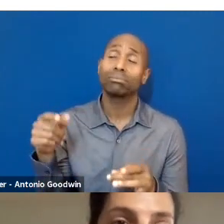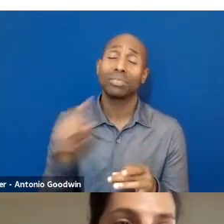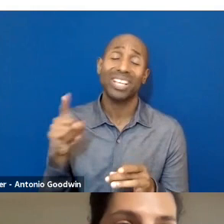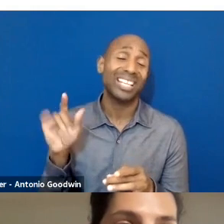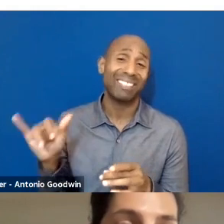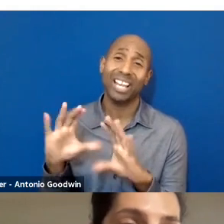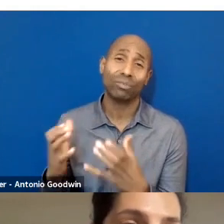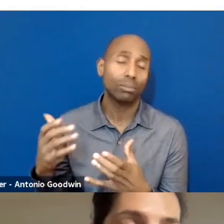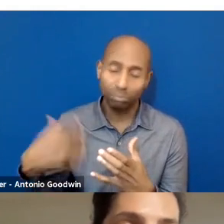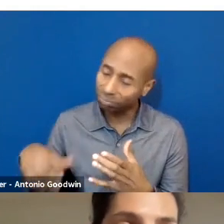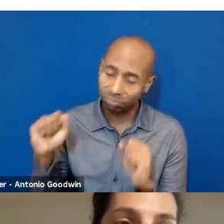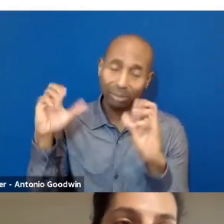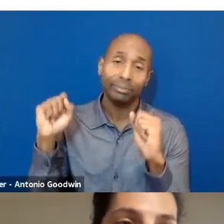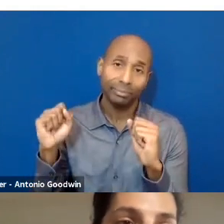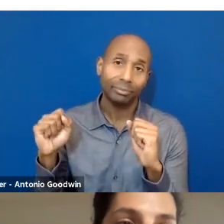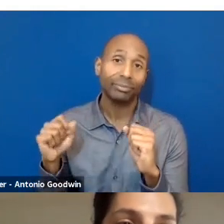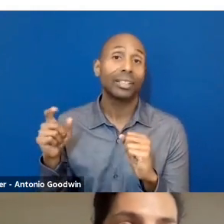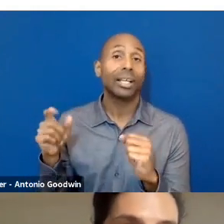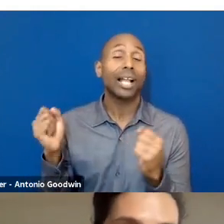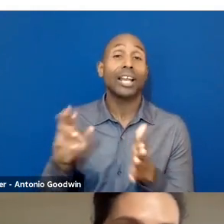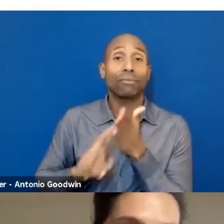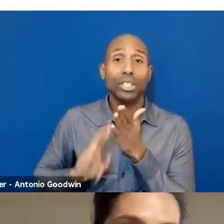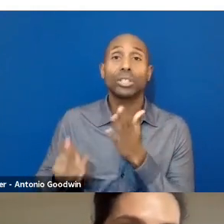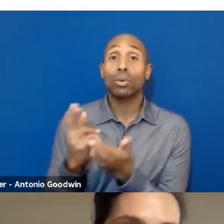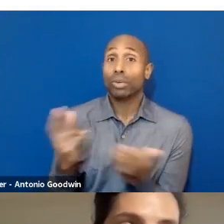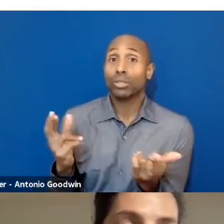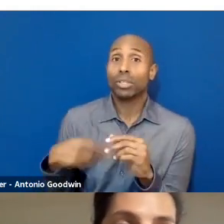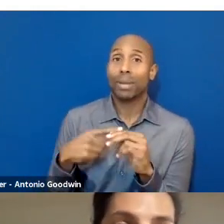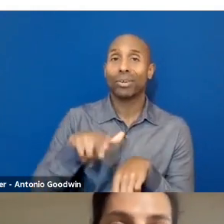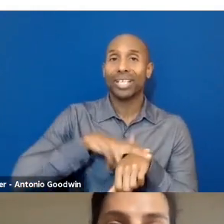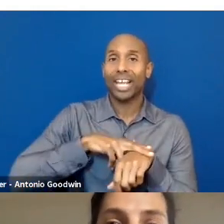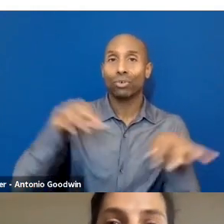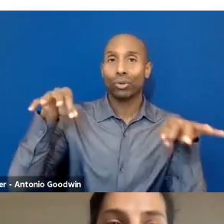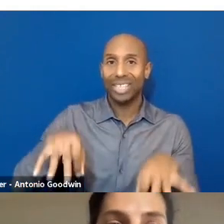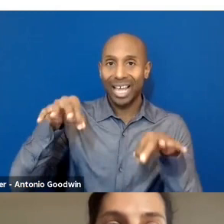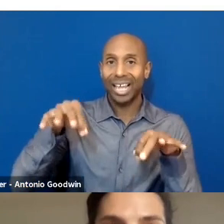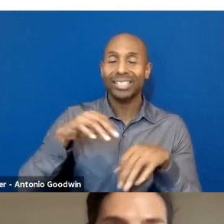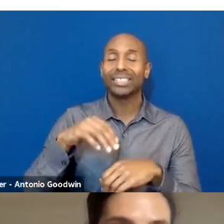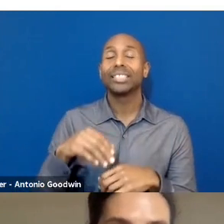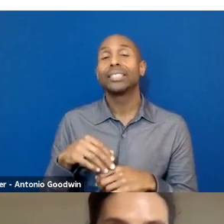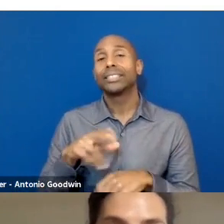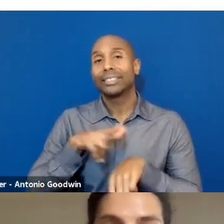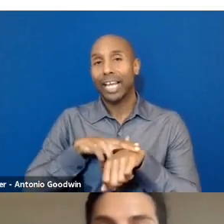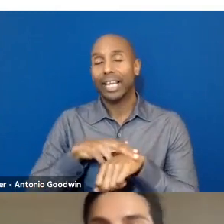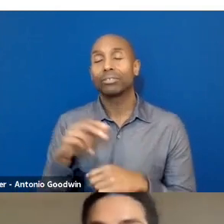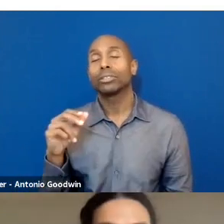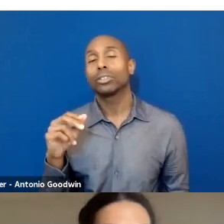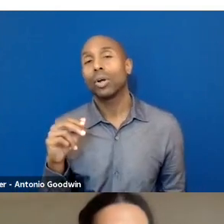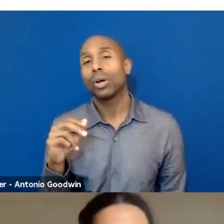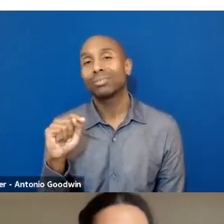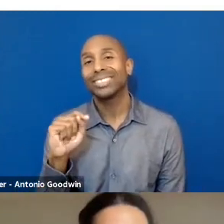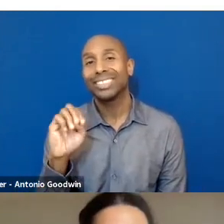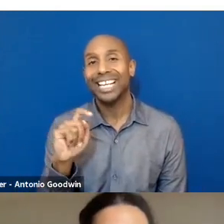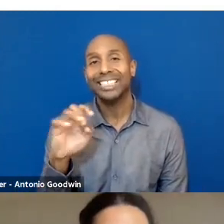of resources and classes as well on natural dyes and natural textiles and indigenous practices. So thank you for that. And